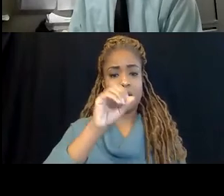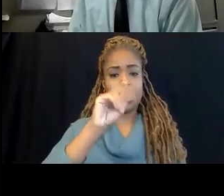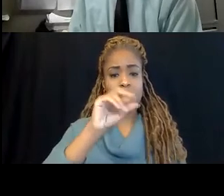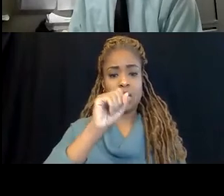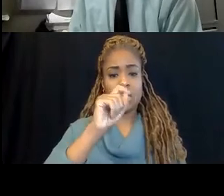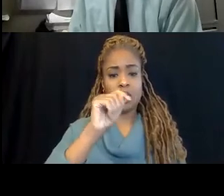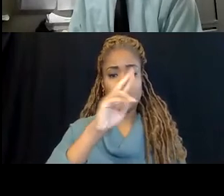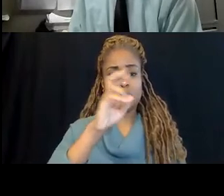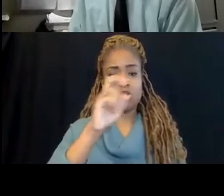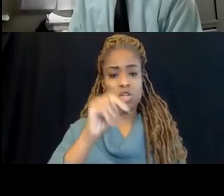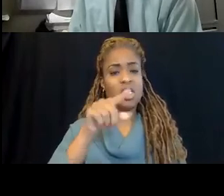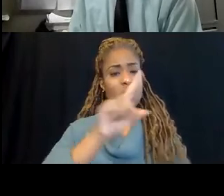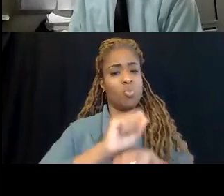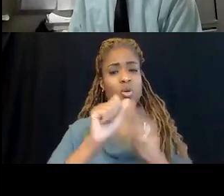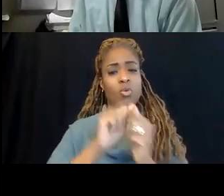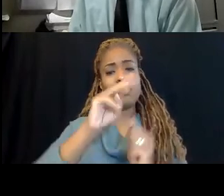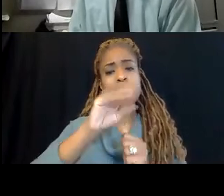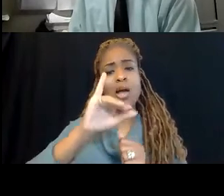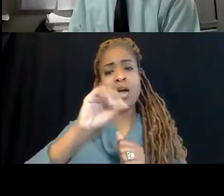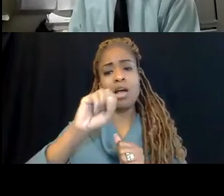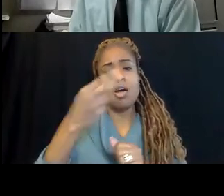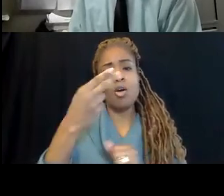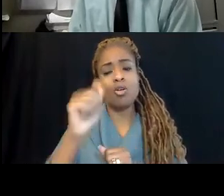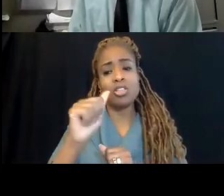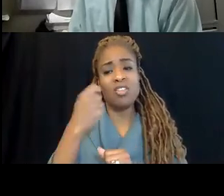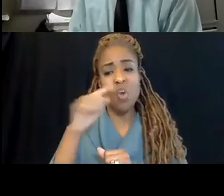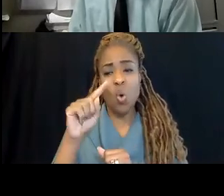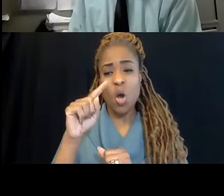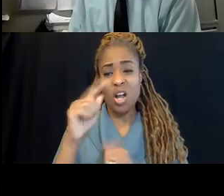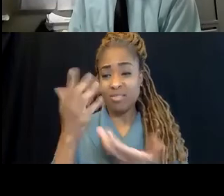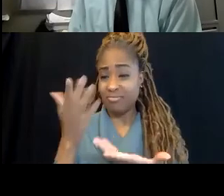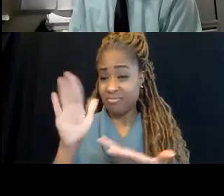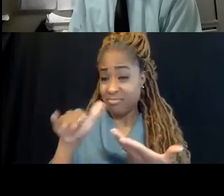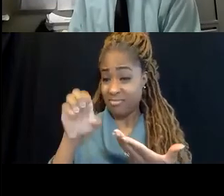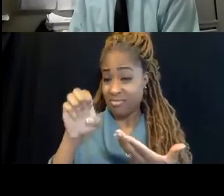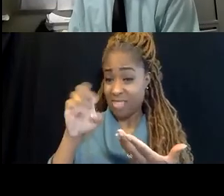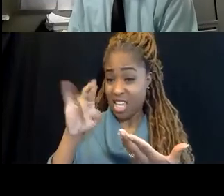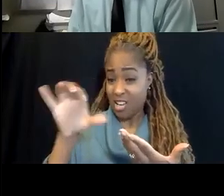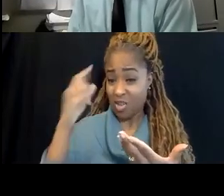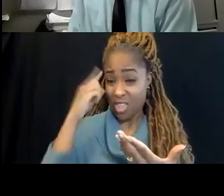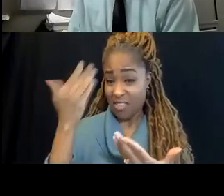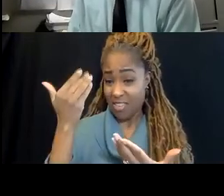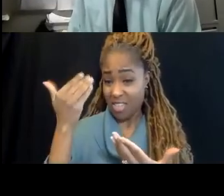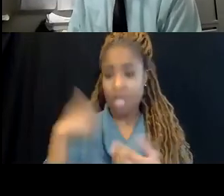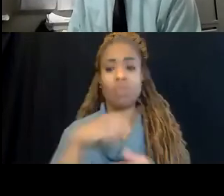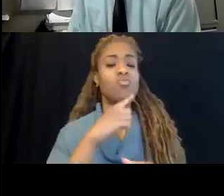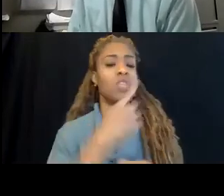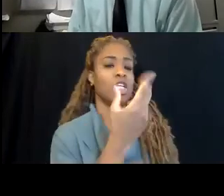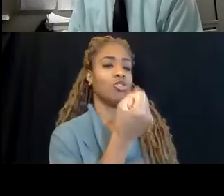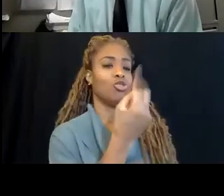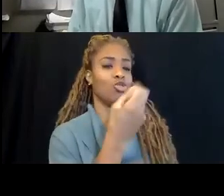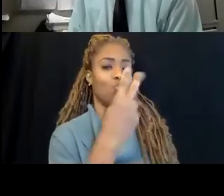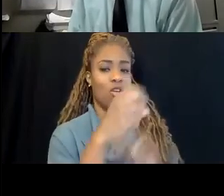MIOSHA for, Eric, has it been 15 years? 12 years. 12 years.